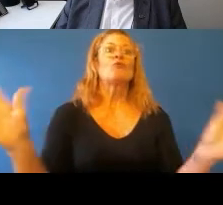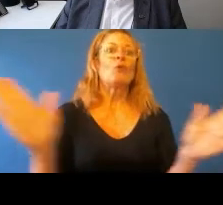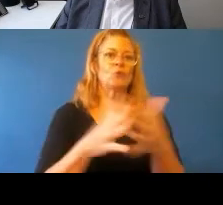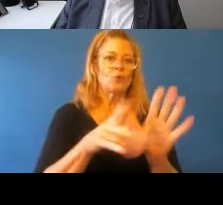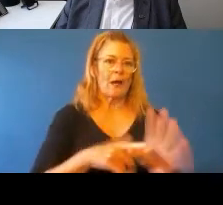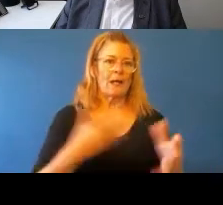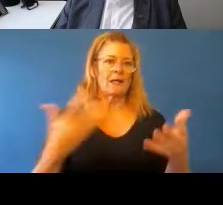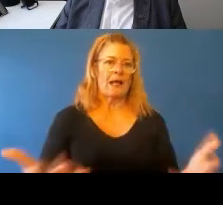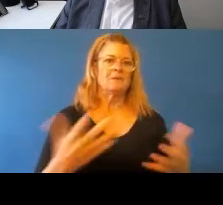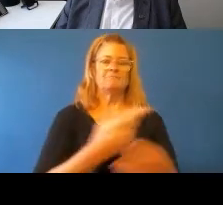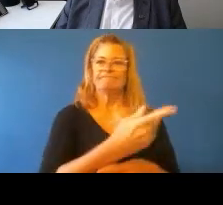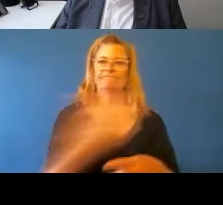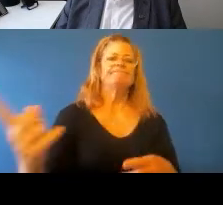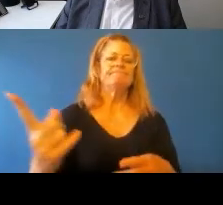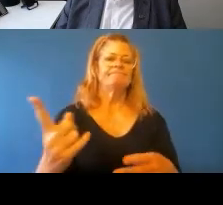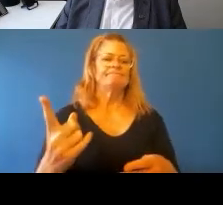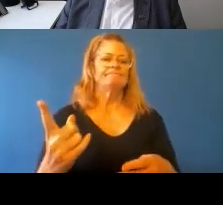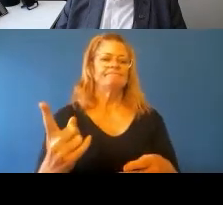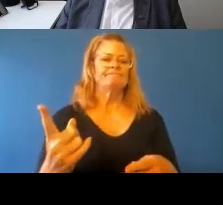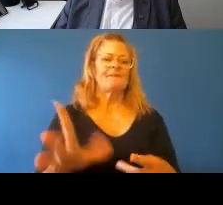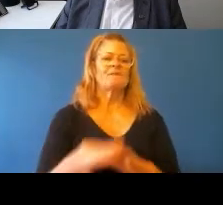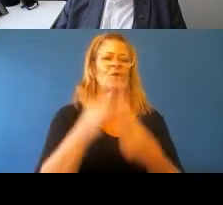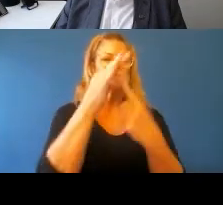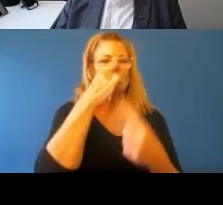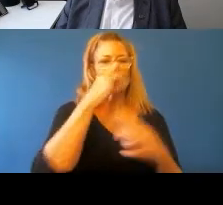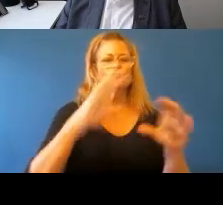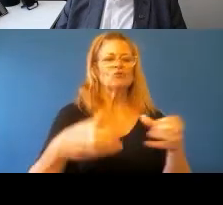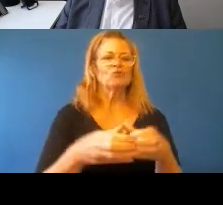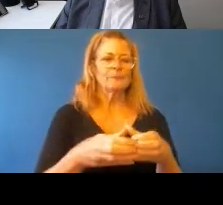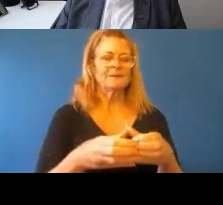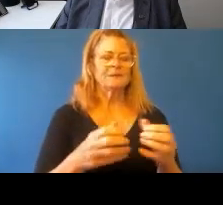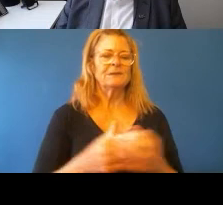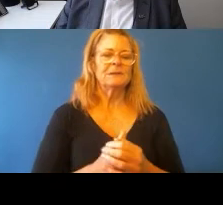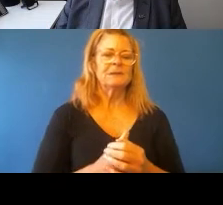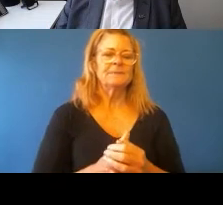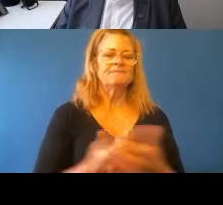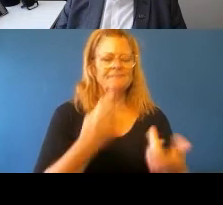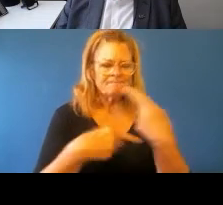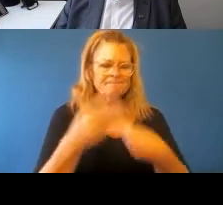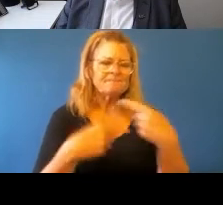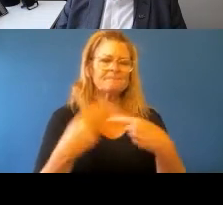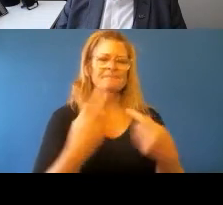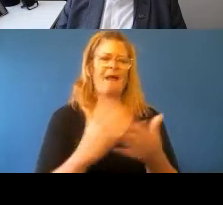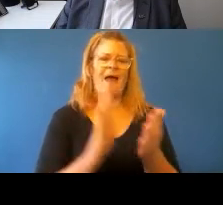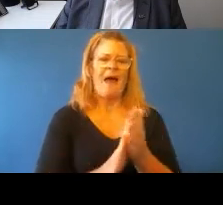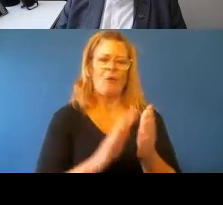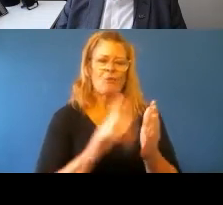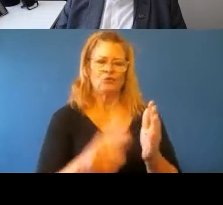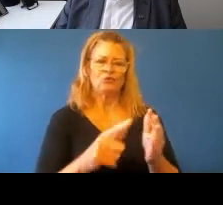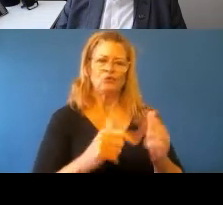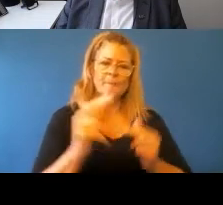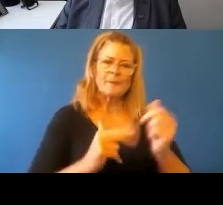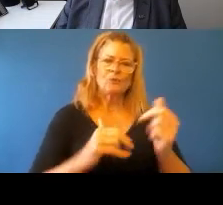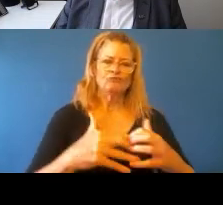and those Indigenous groups. Take us through how that partnership has been built and